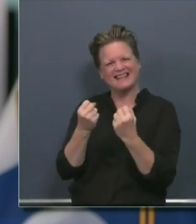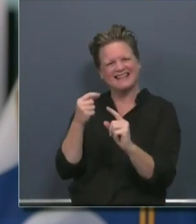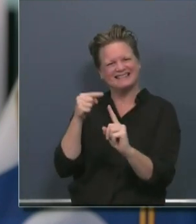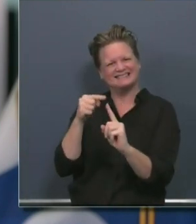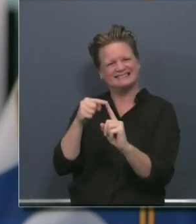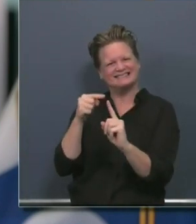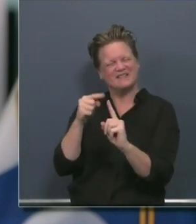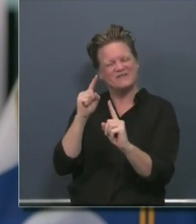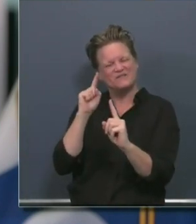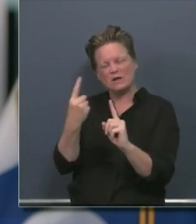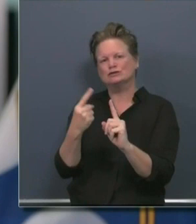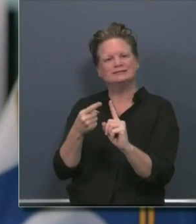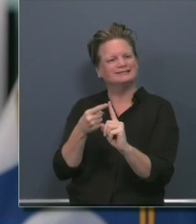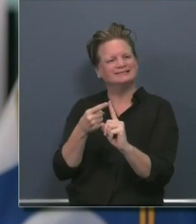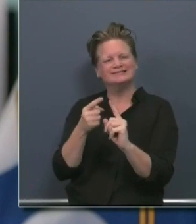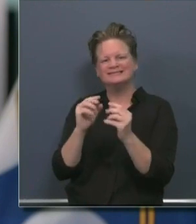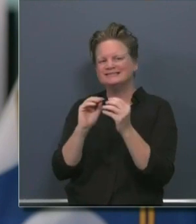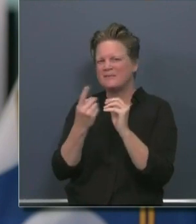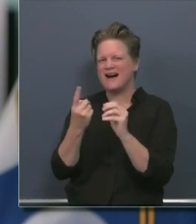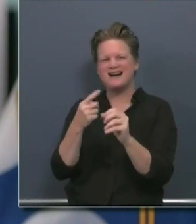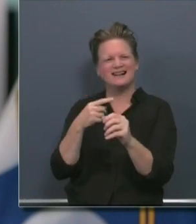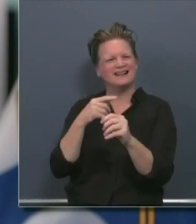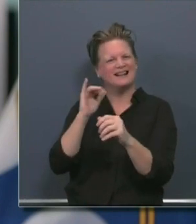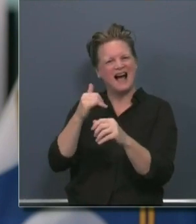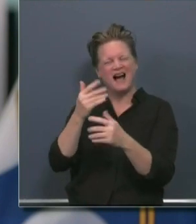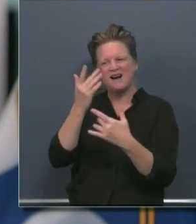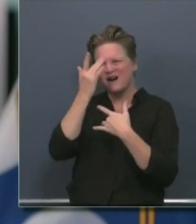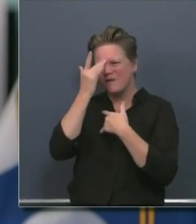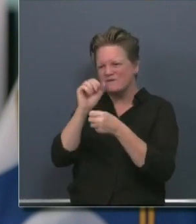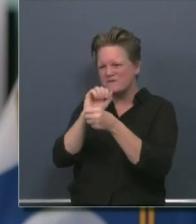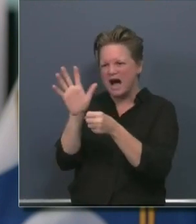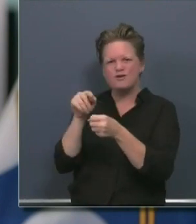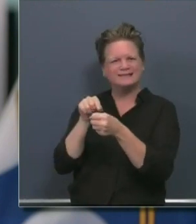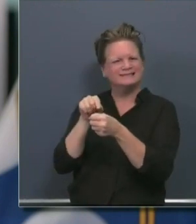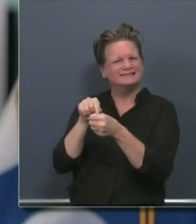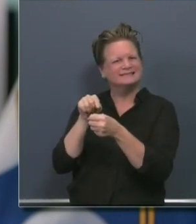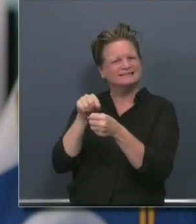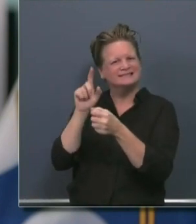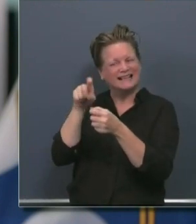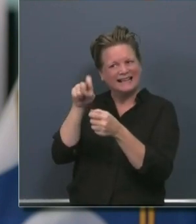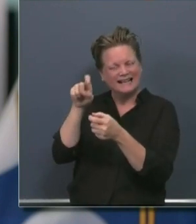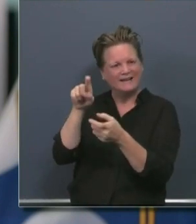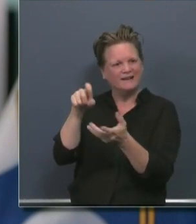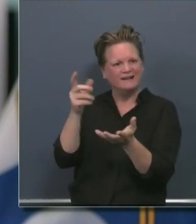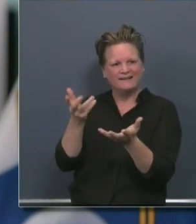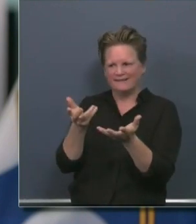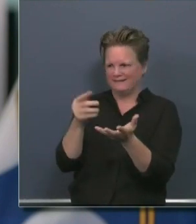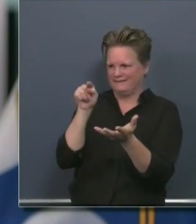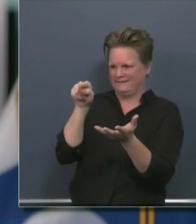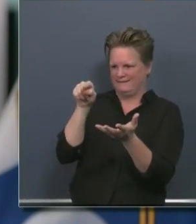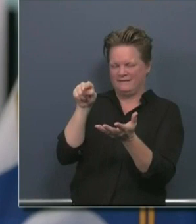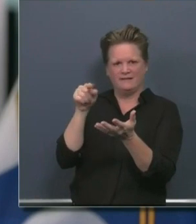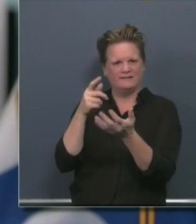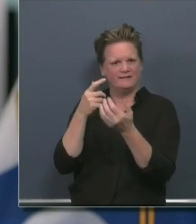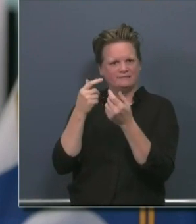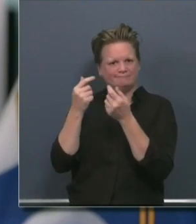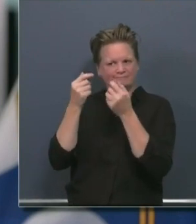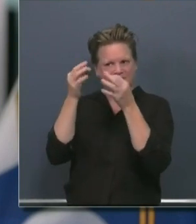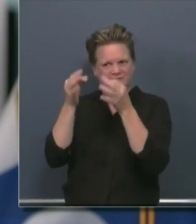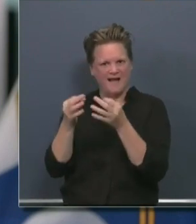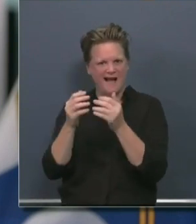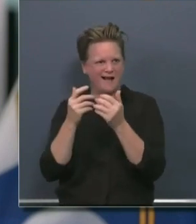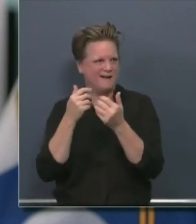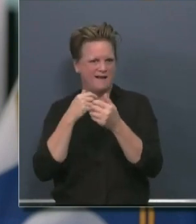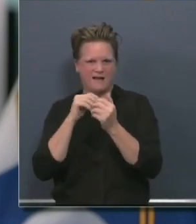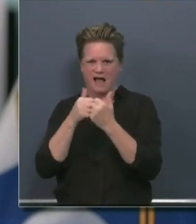this virus. And so we will see in that space as it relates to the issue of enforcement. I've been very clear in the past. You've heard